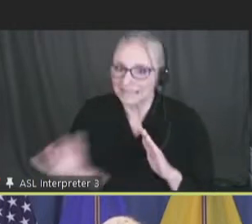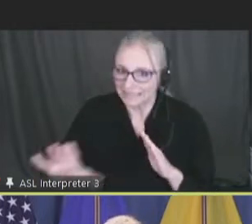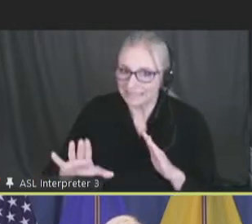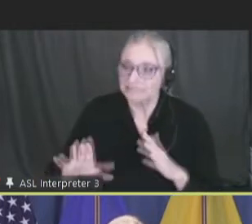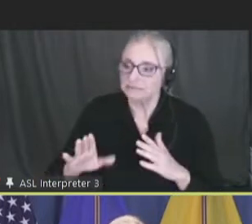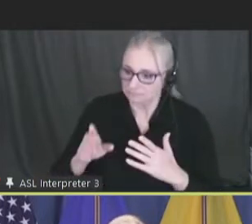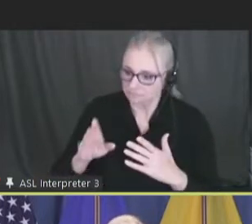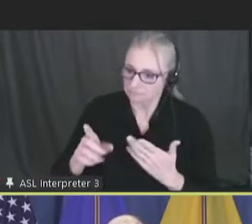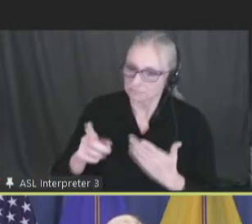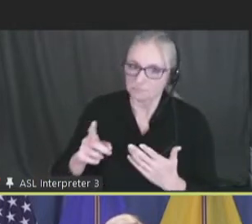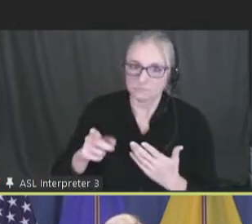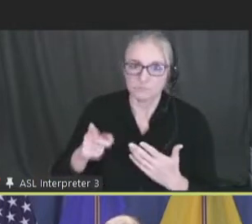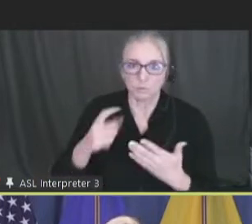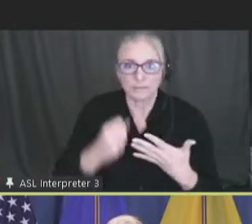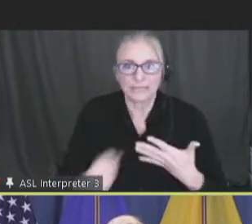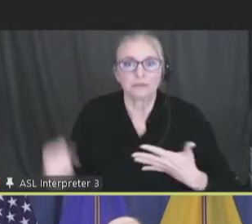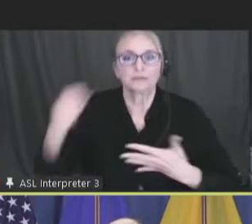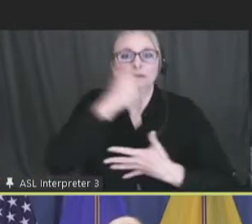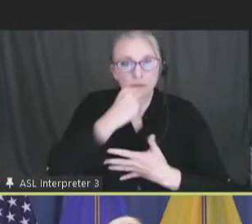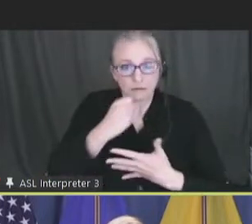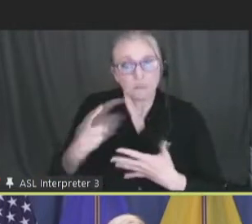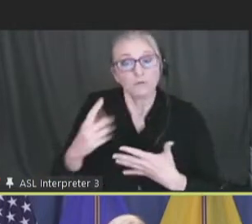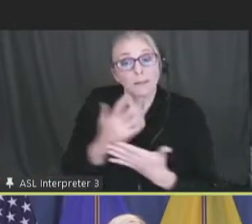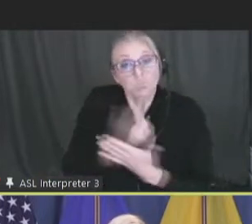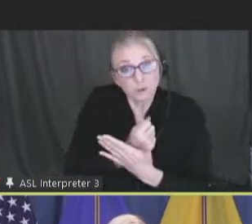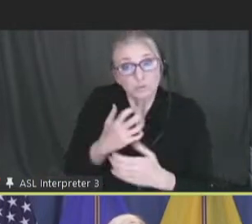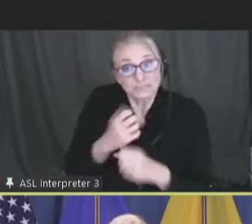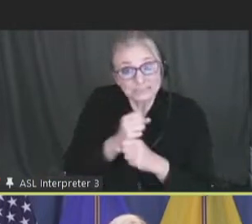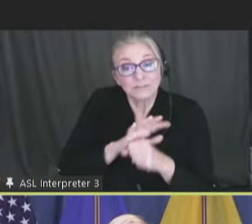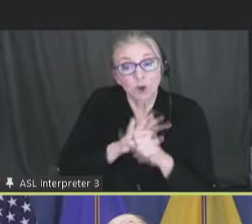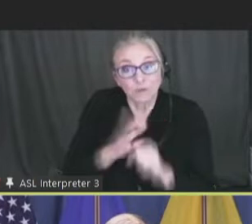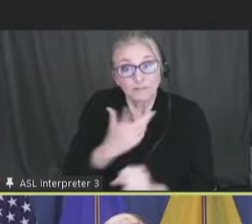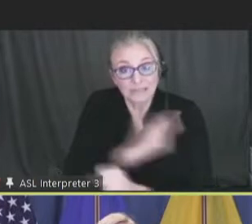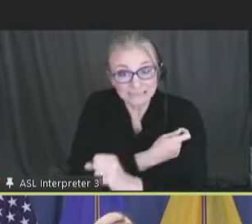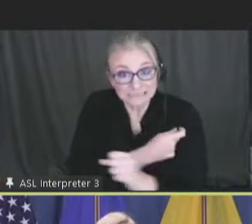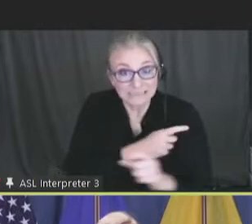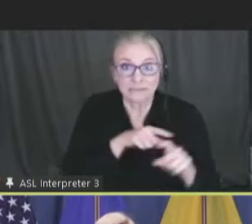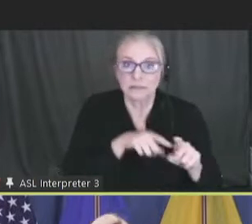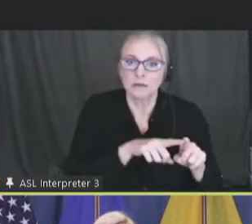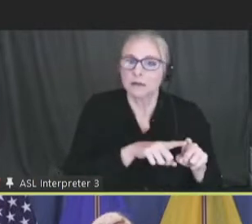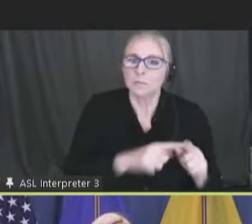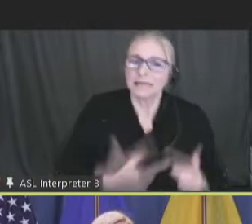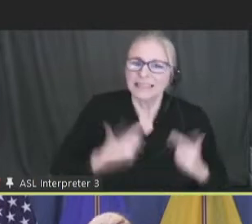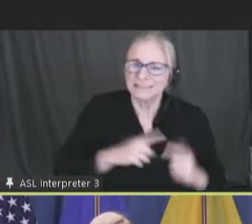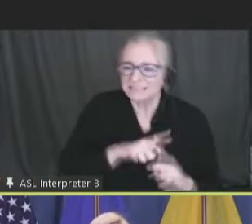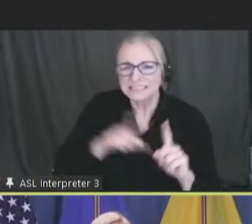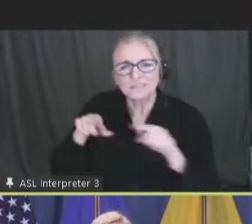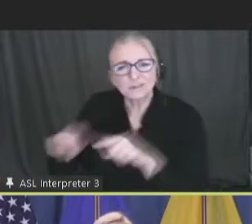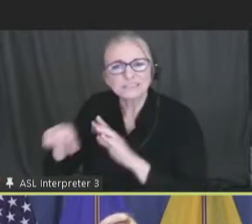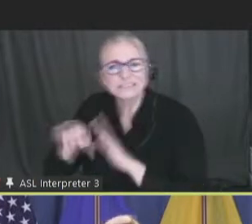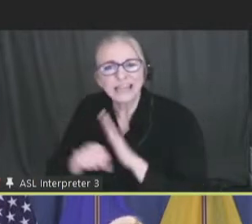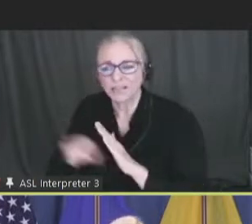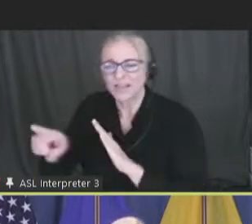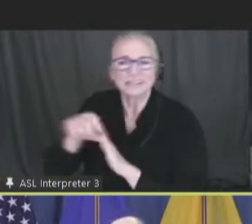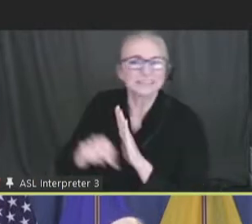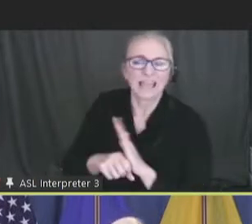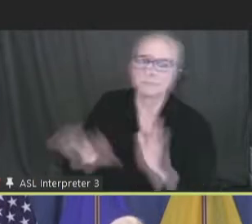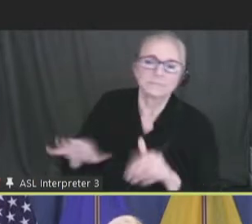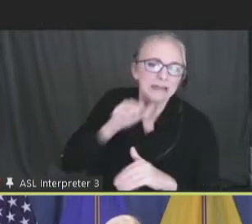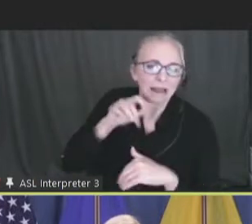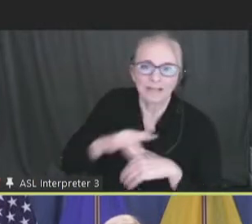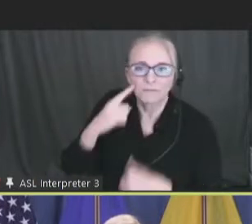getting an opportunity for receiving COVID-19 vaccine. But lived in a state where it was not available.